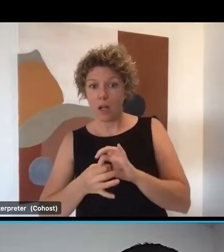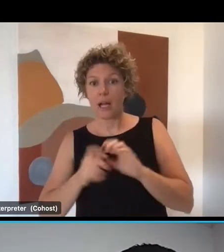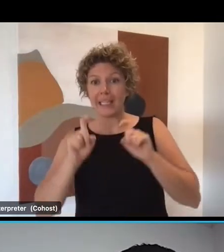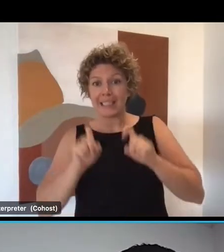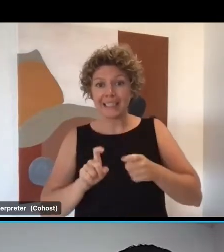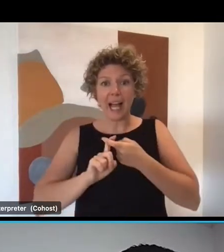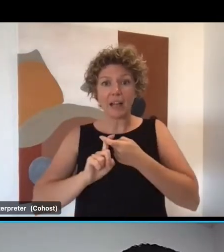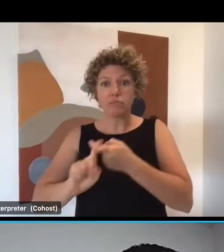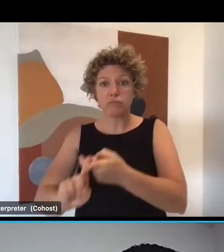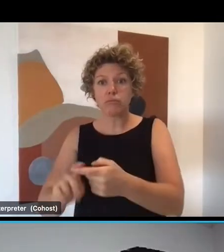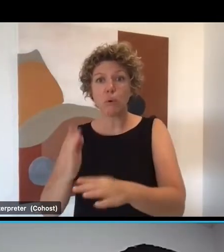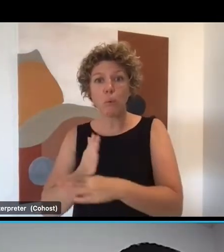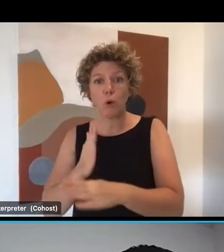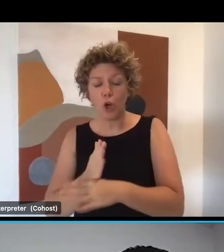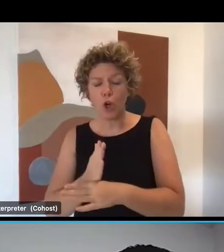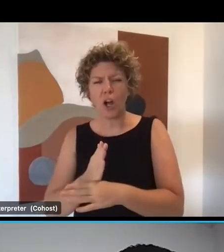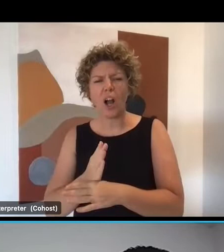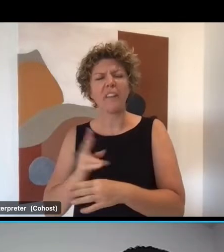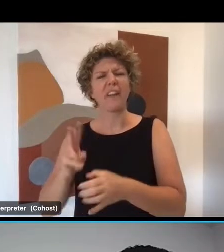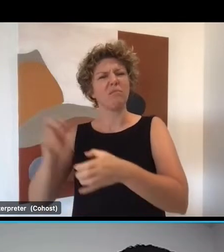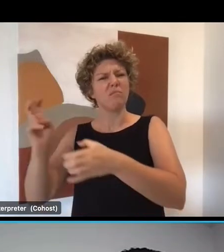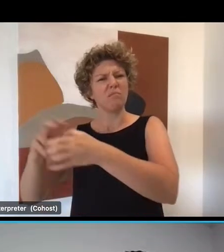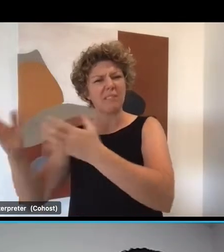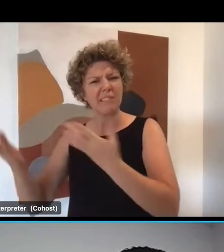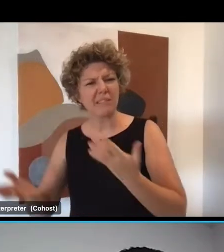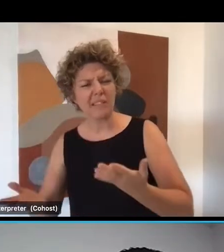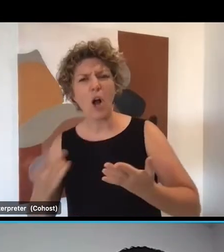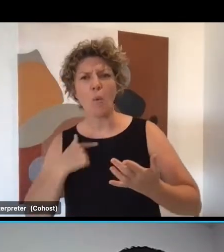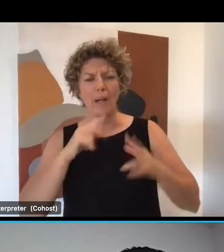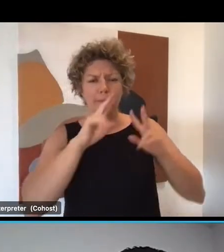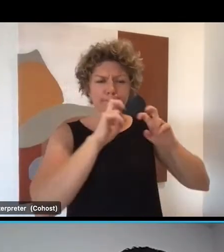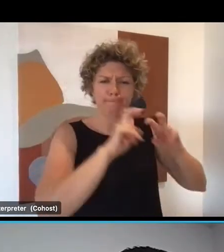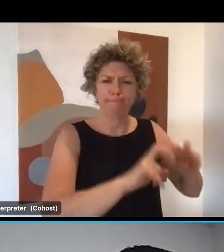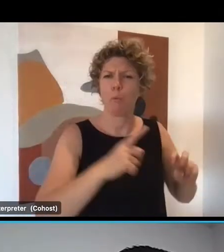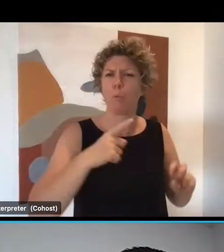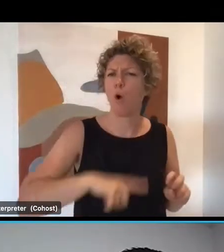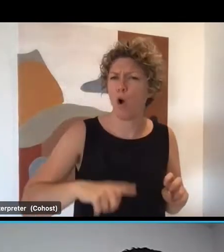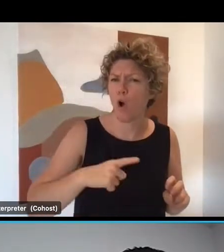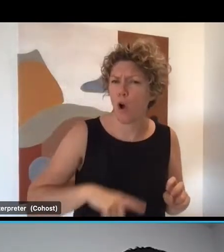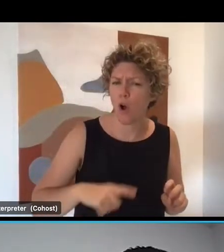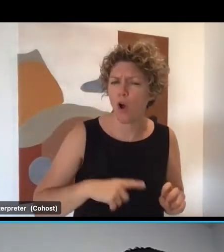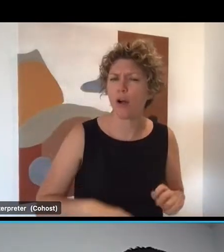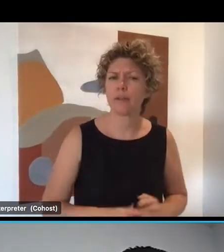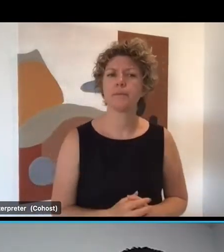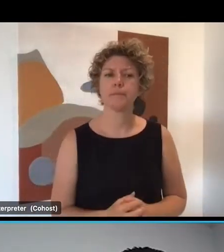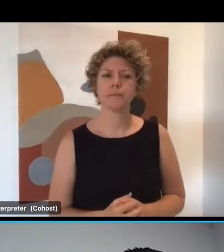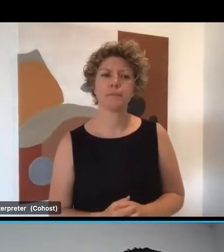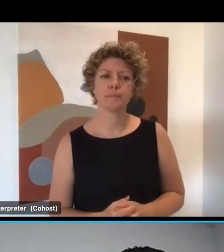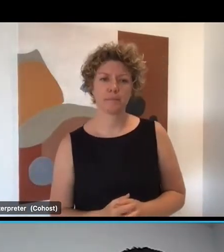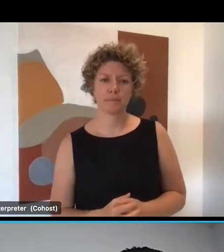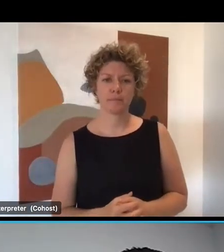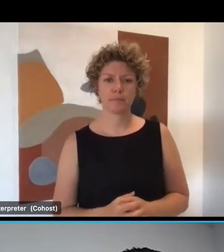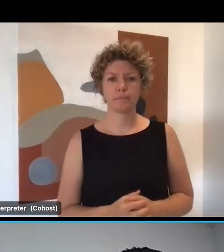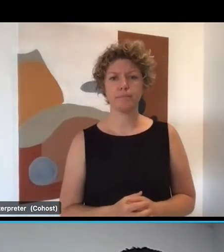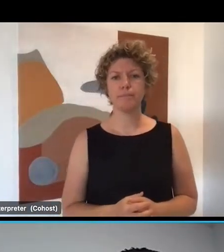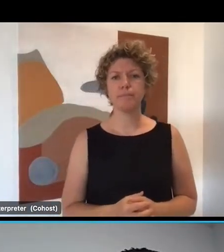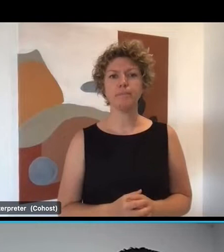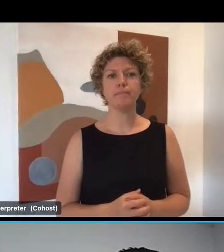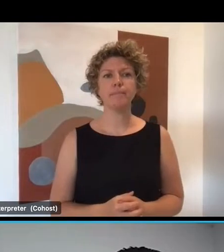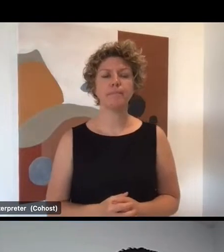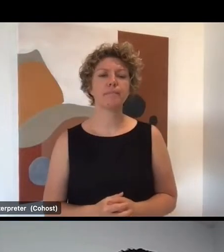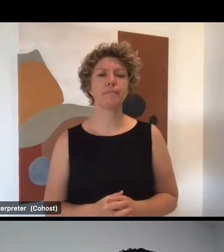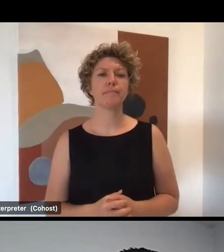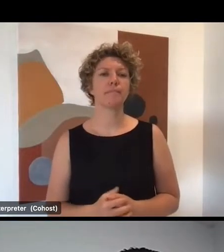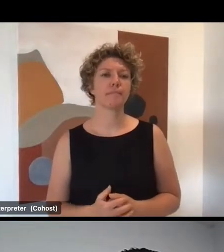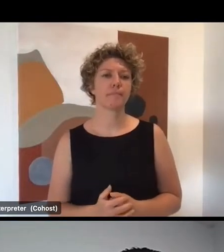sector coming from our data since June. David I'll talk about that later if I've got a moment. David just move on to the next slide, please.